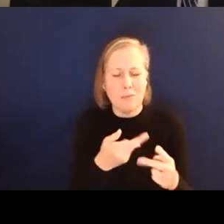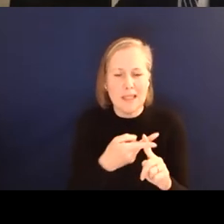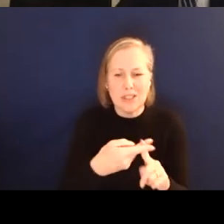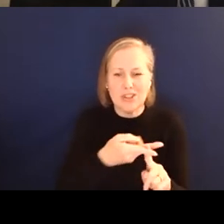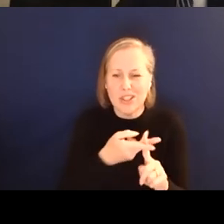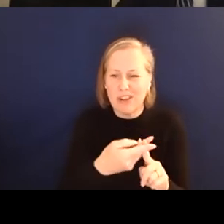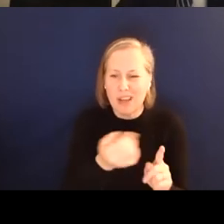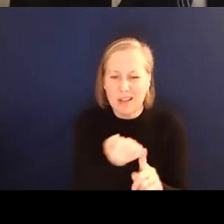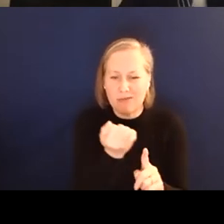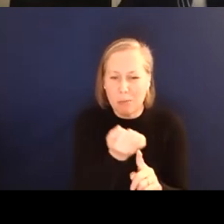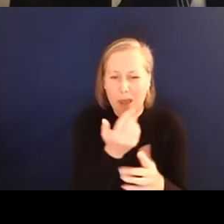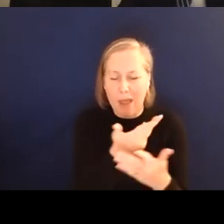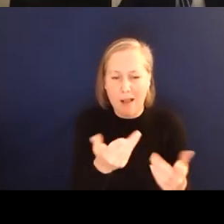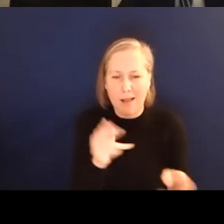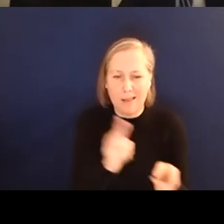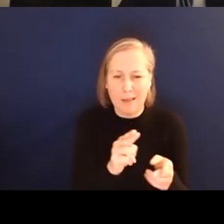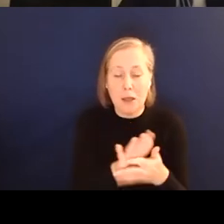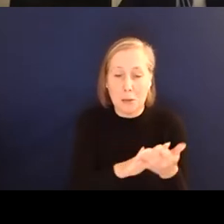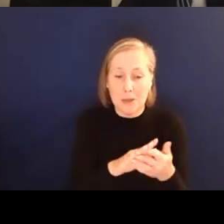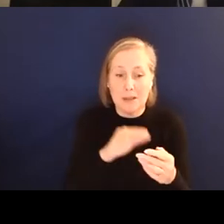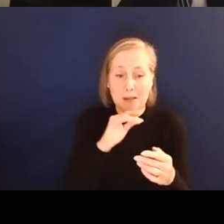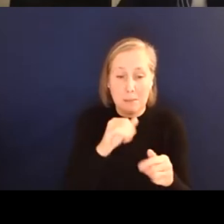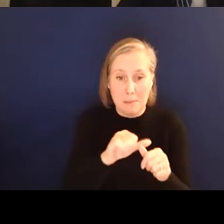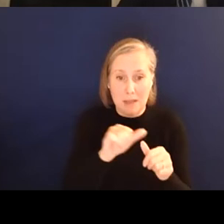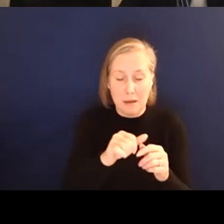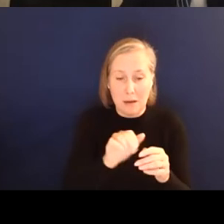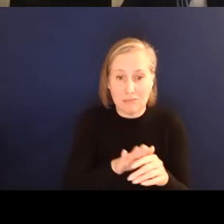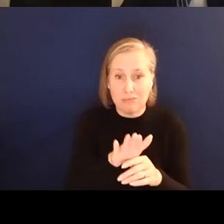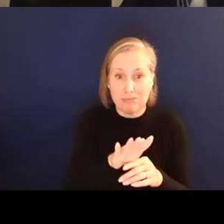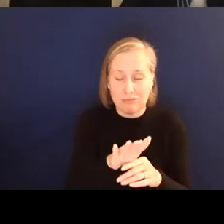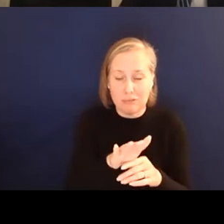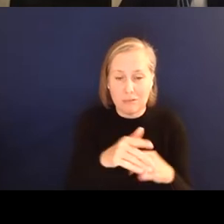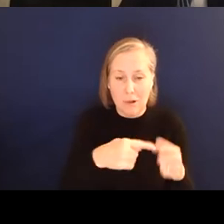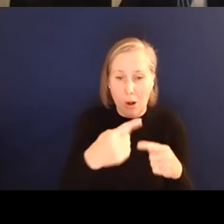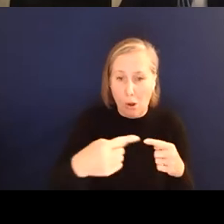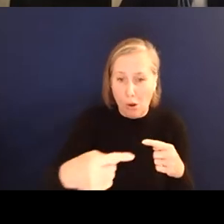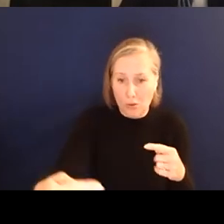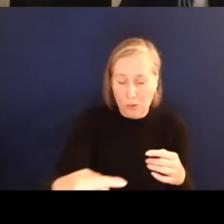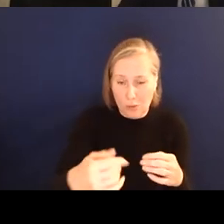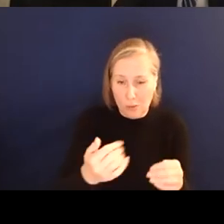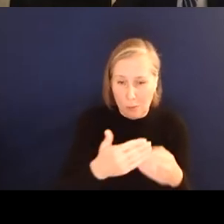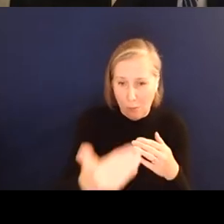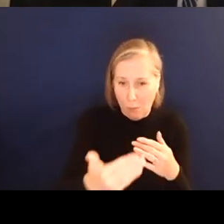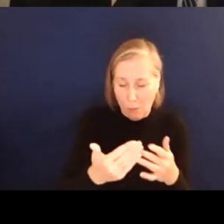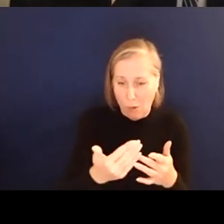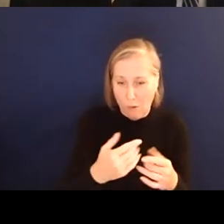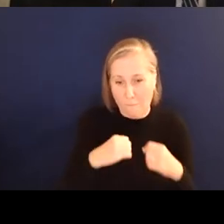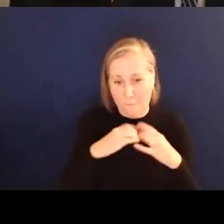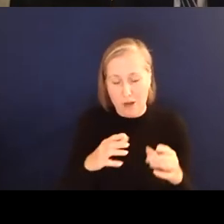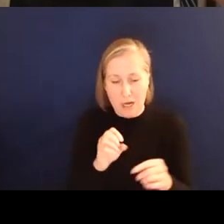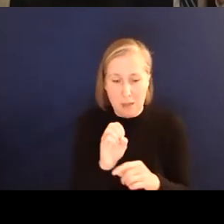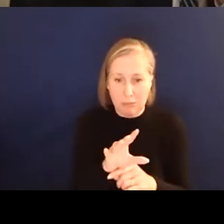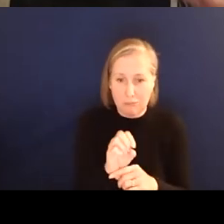So they can, they can last longer and they would obviously produce much, much fewer emissions.